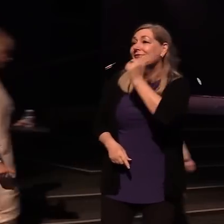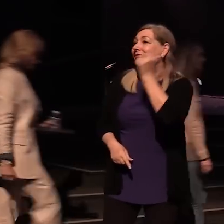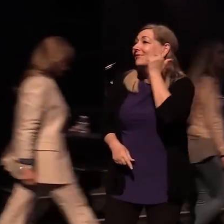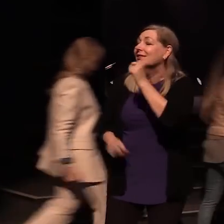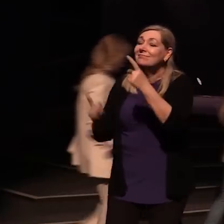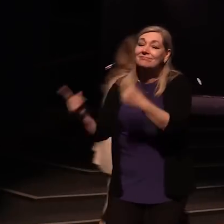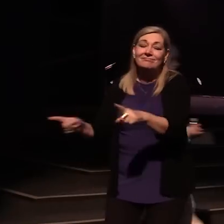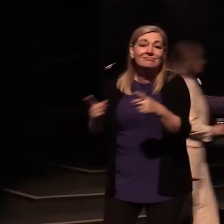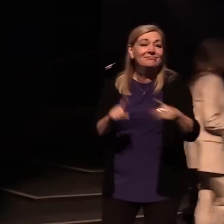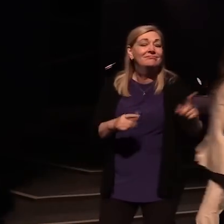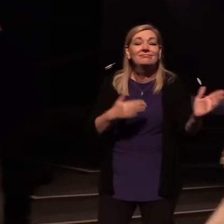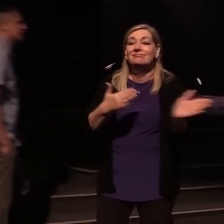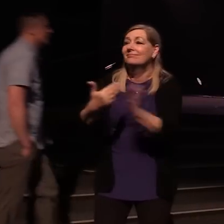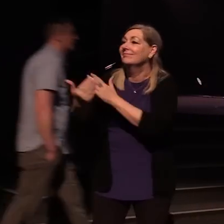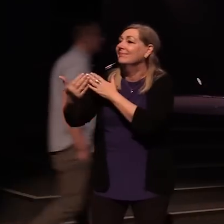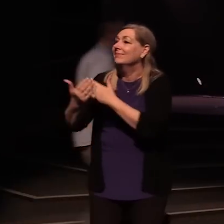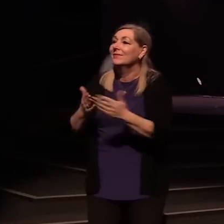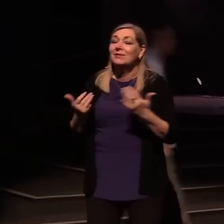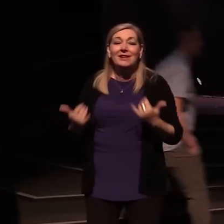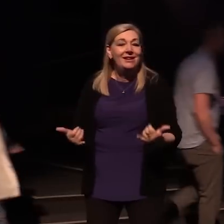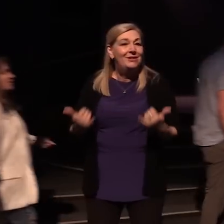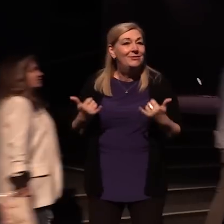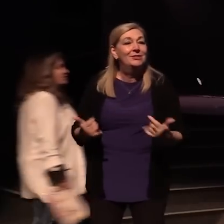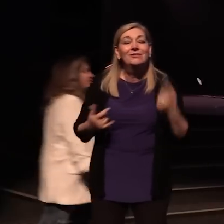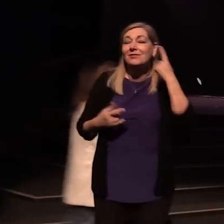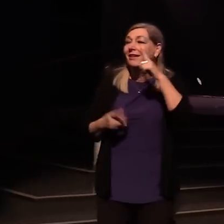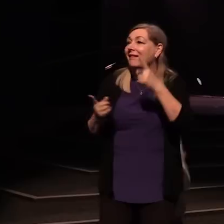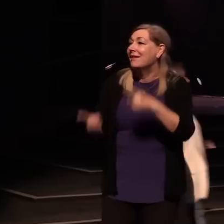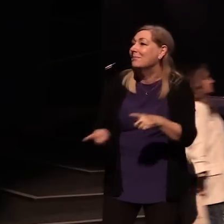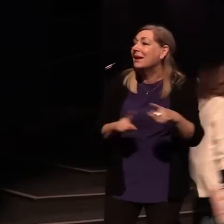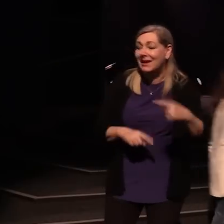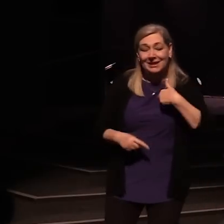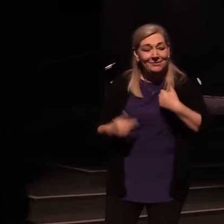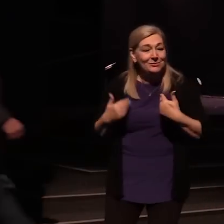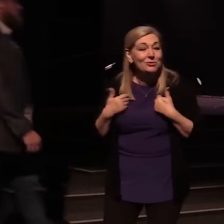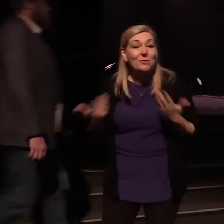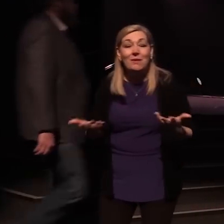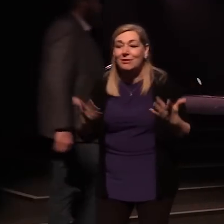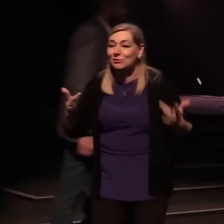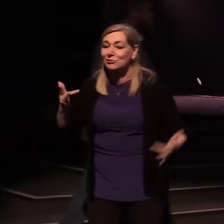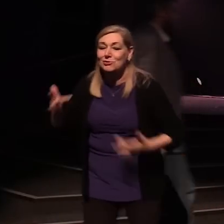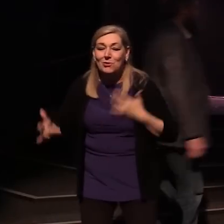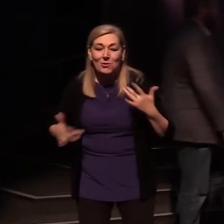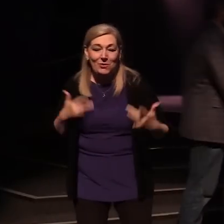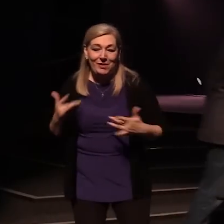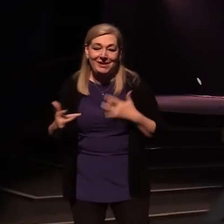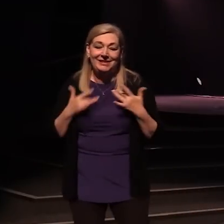season when whatever comes tomorrow I've got joy